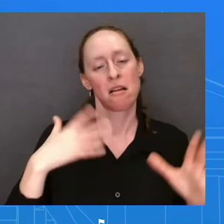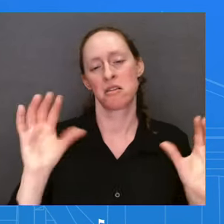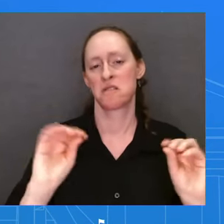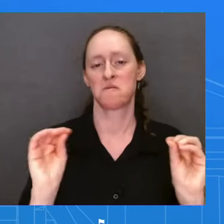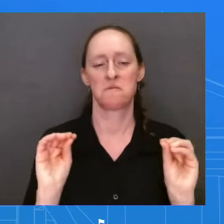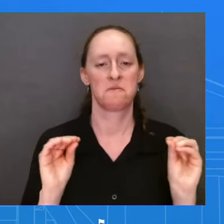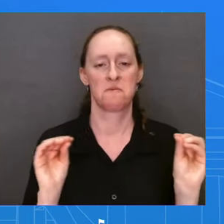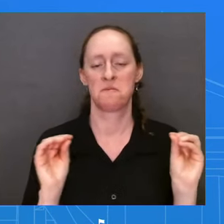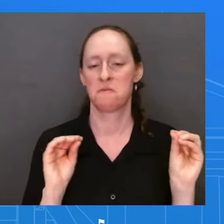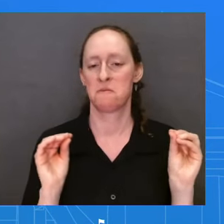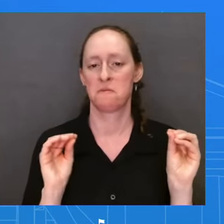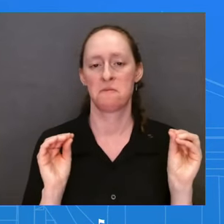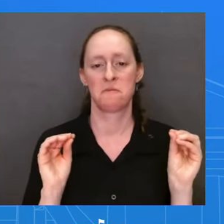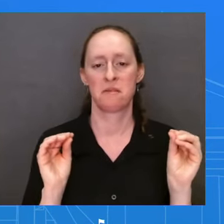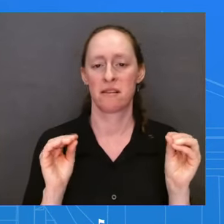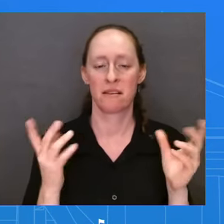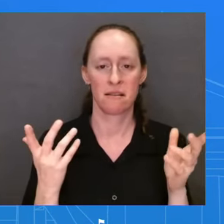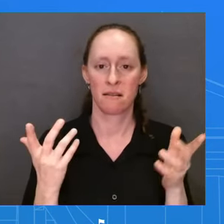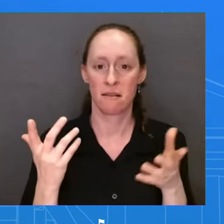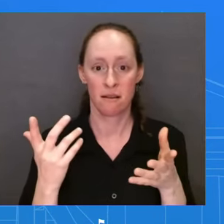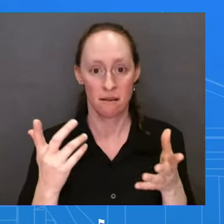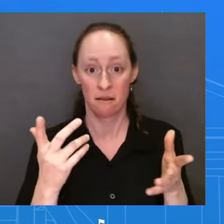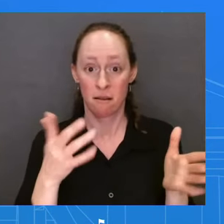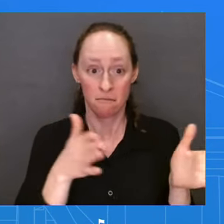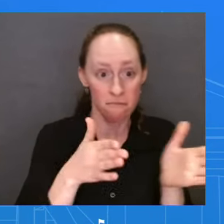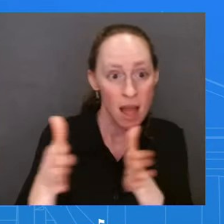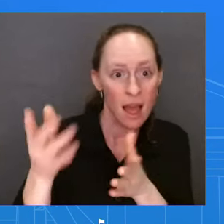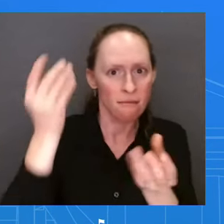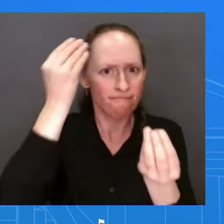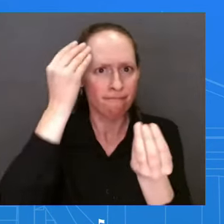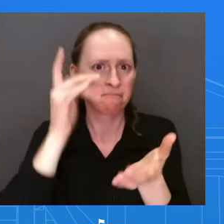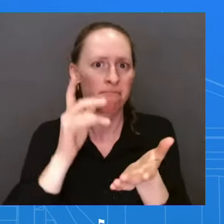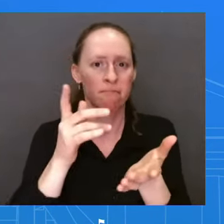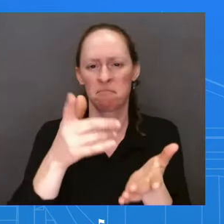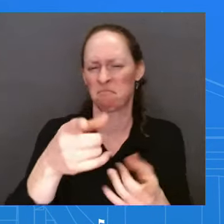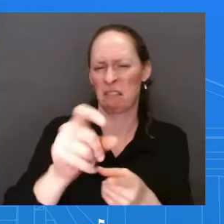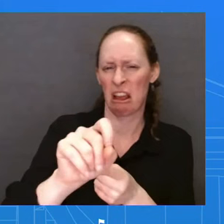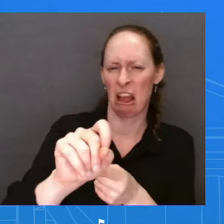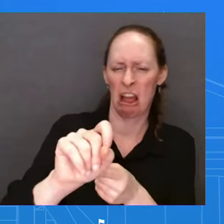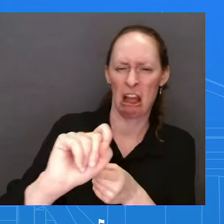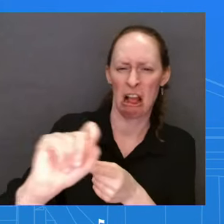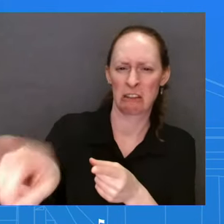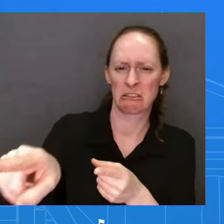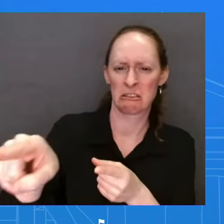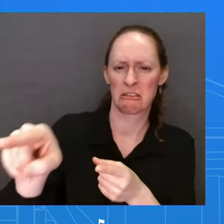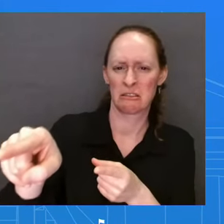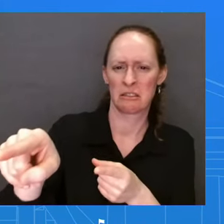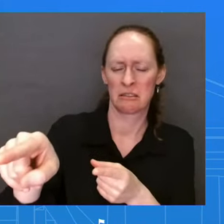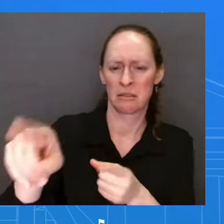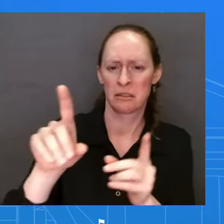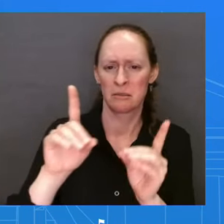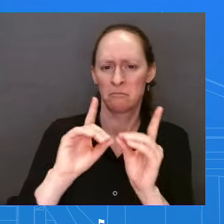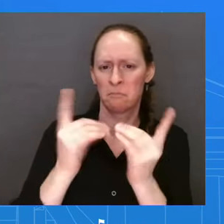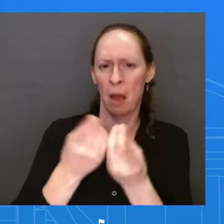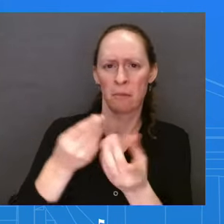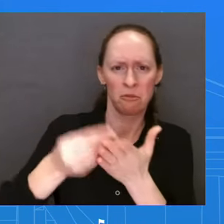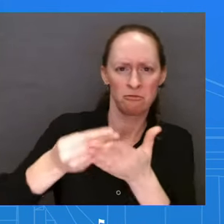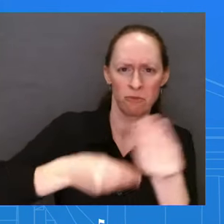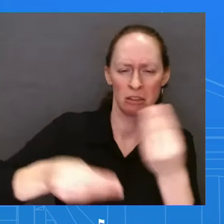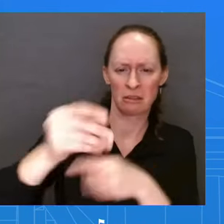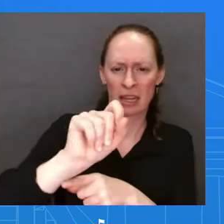Department, to make any announcement of that nature. With respect to the President, I also don't have any call to preview. I think you